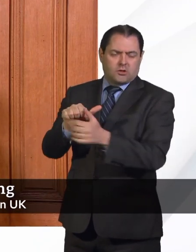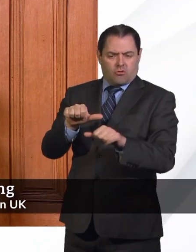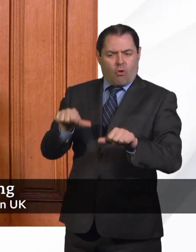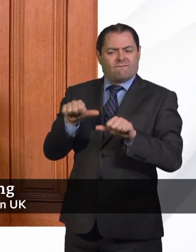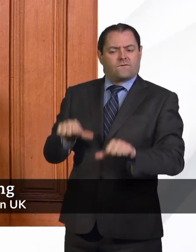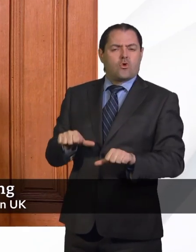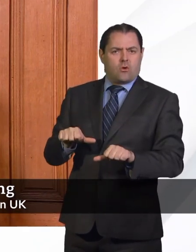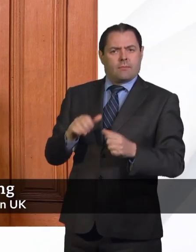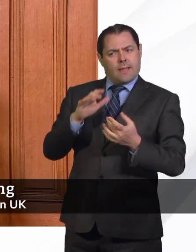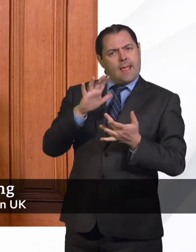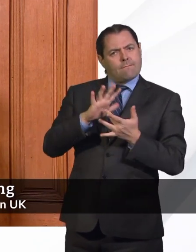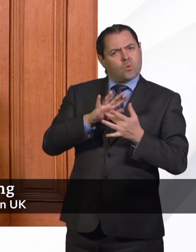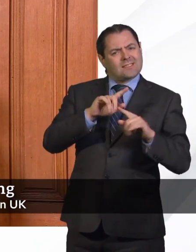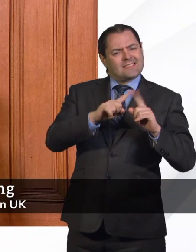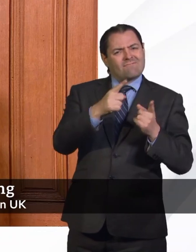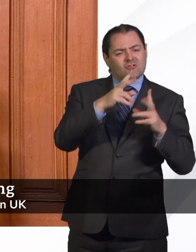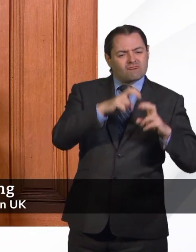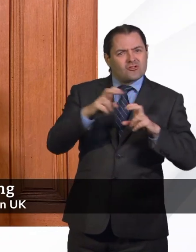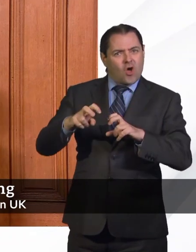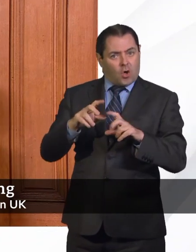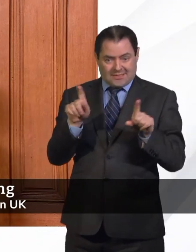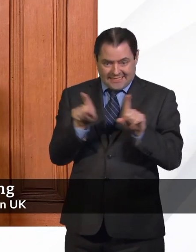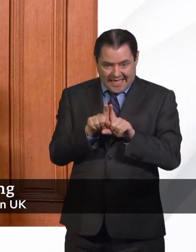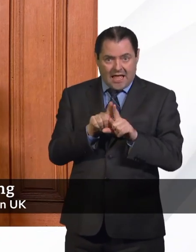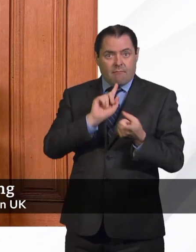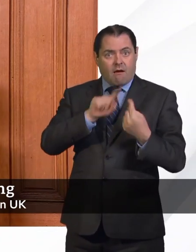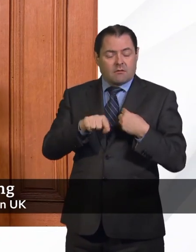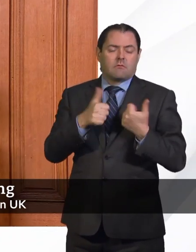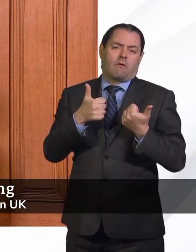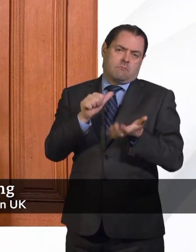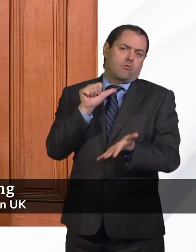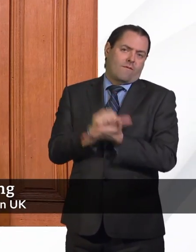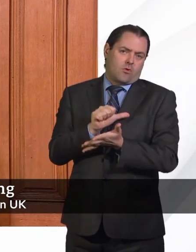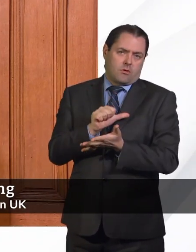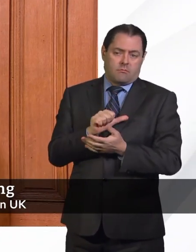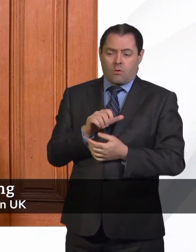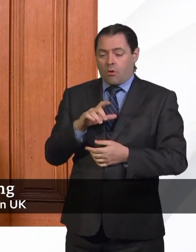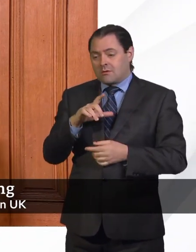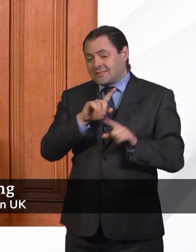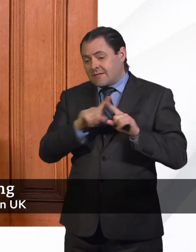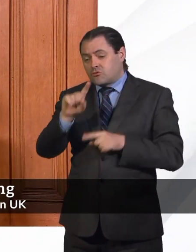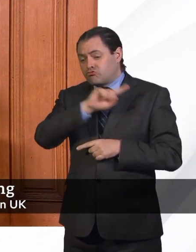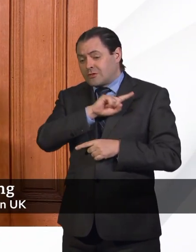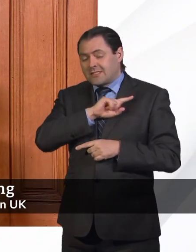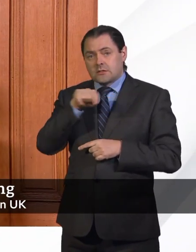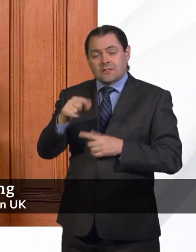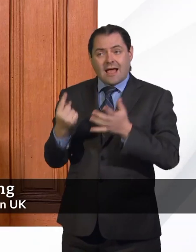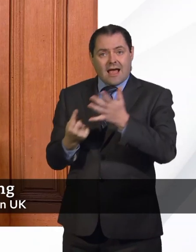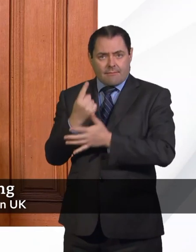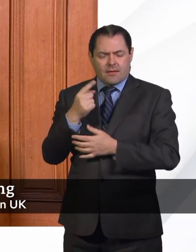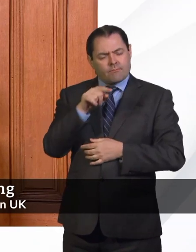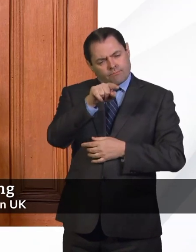sources. As you say, we weren't able to look at all the potential explanations. But in particular, you mentioned the